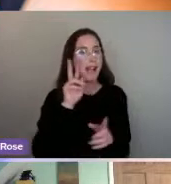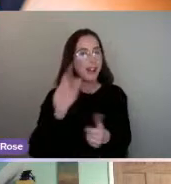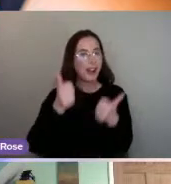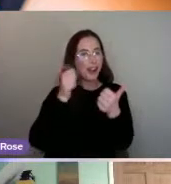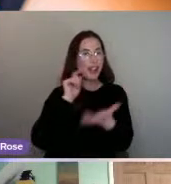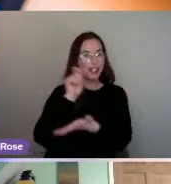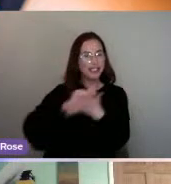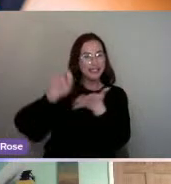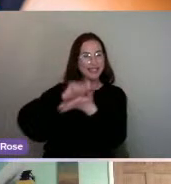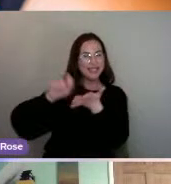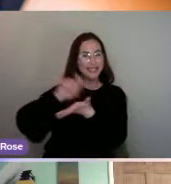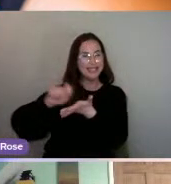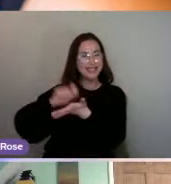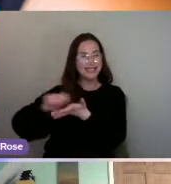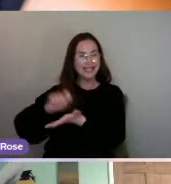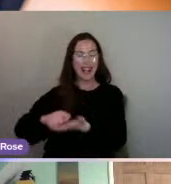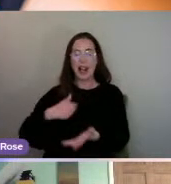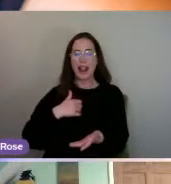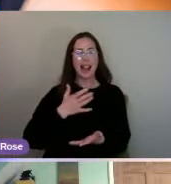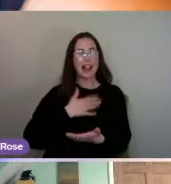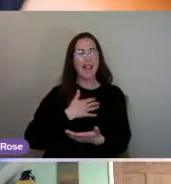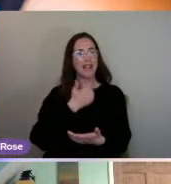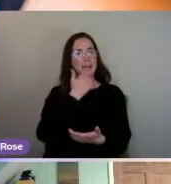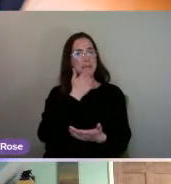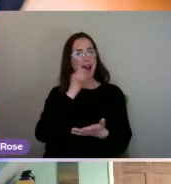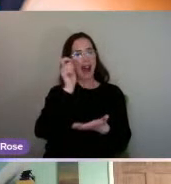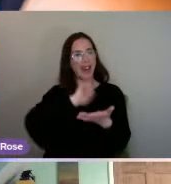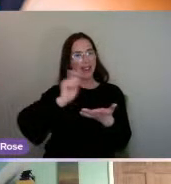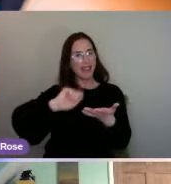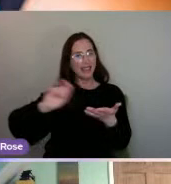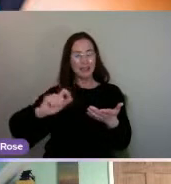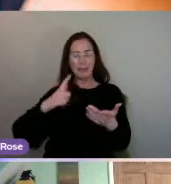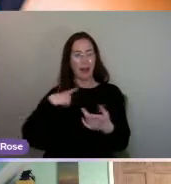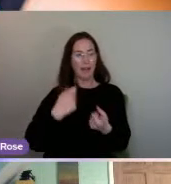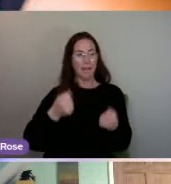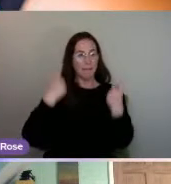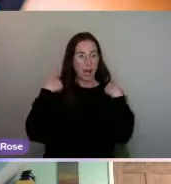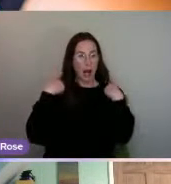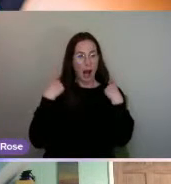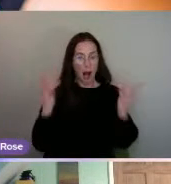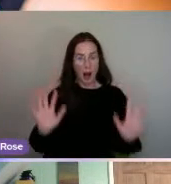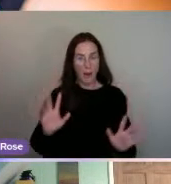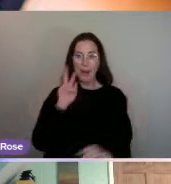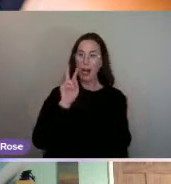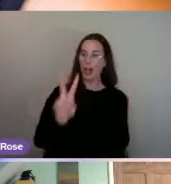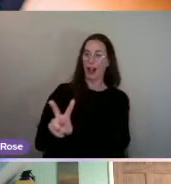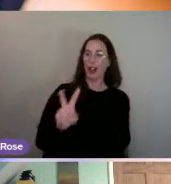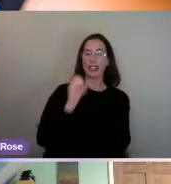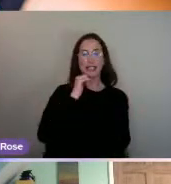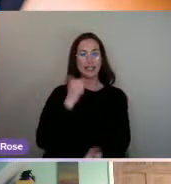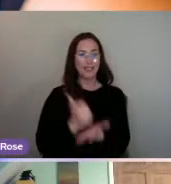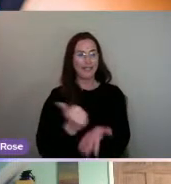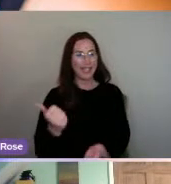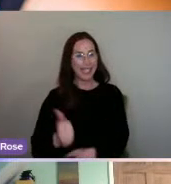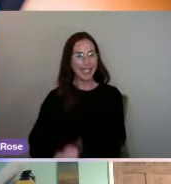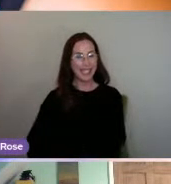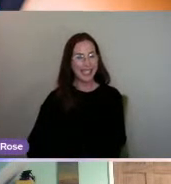I love mathematical notation. But whether you understand it or not, I think it looks fantastic.